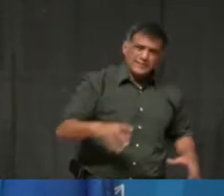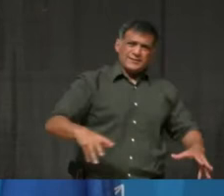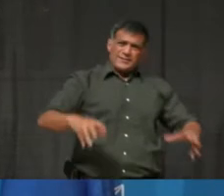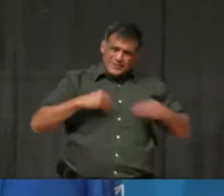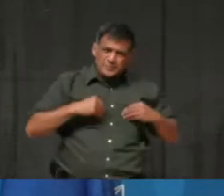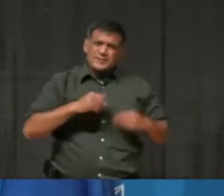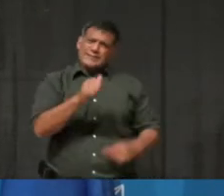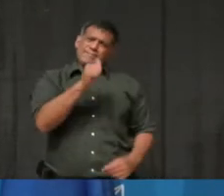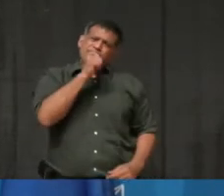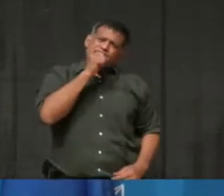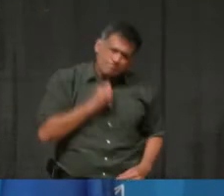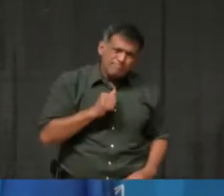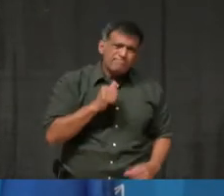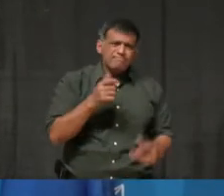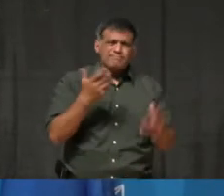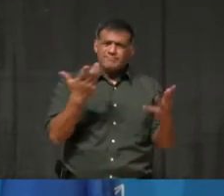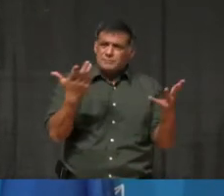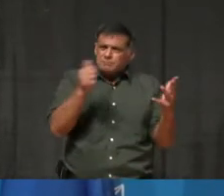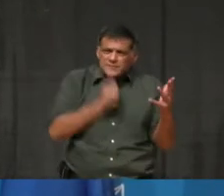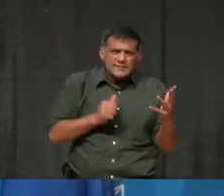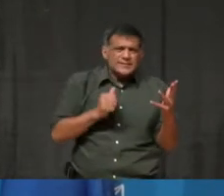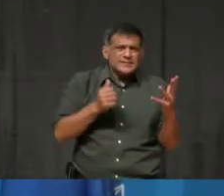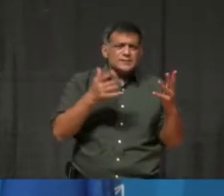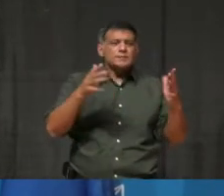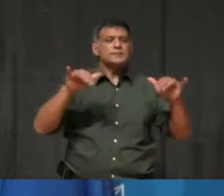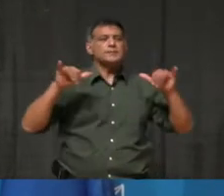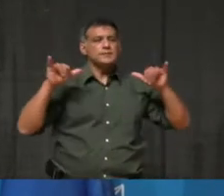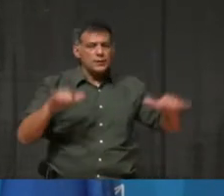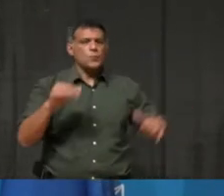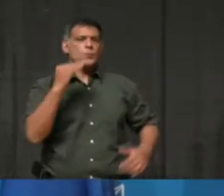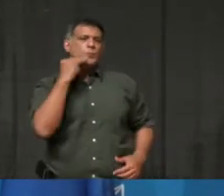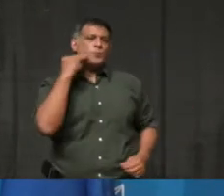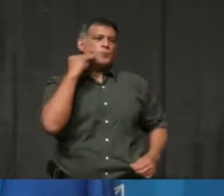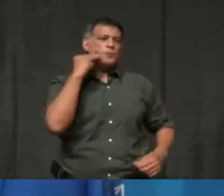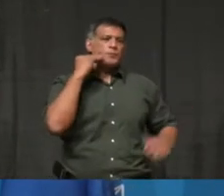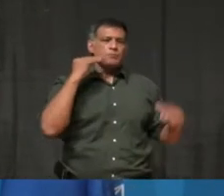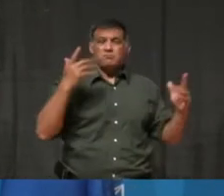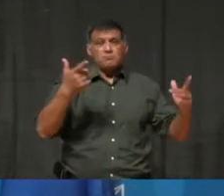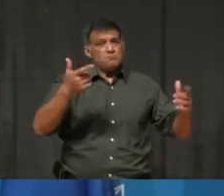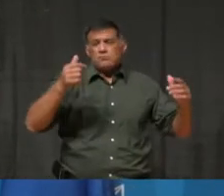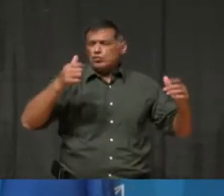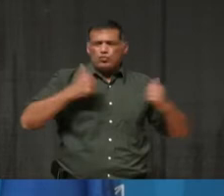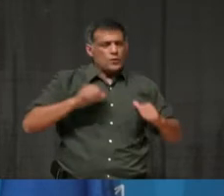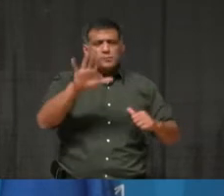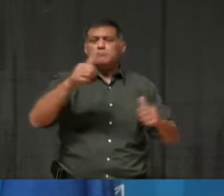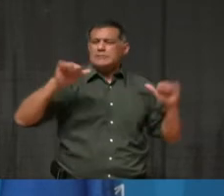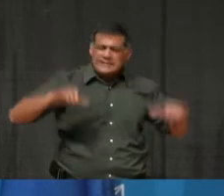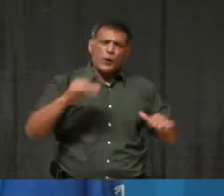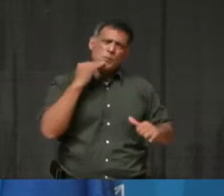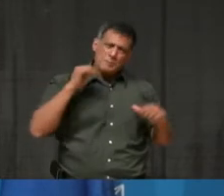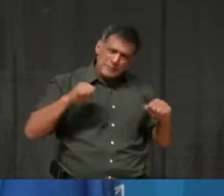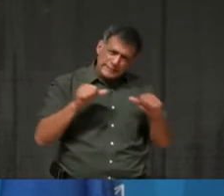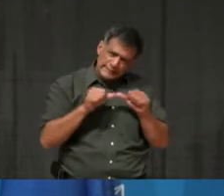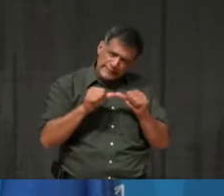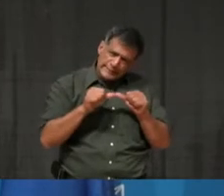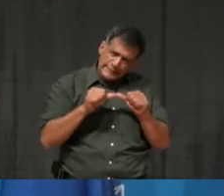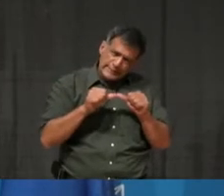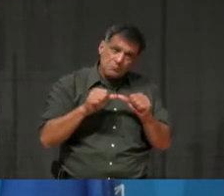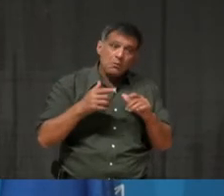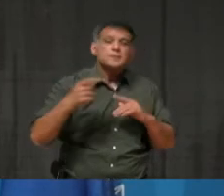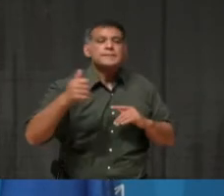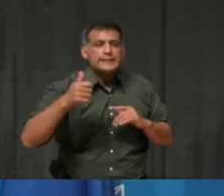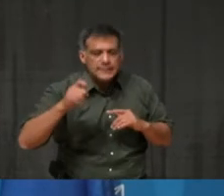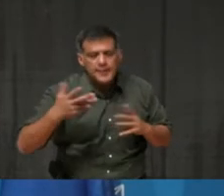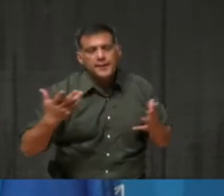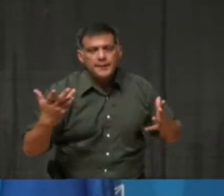as possible during this period. Leave only for the most essential reasons. Work, school, healthcare, exercise, and